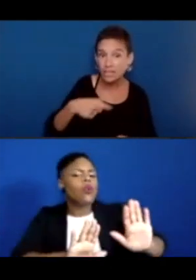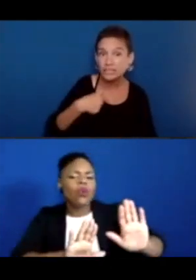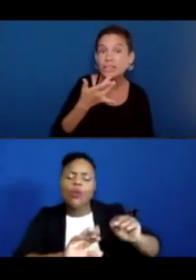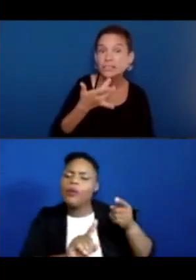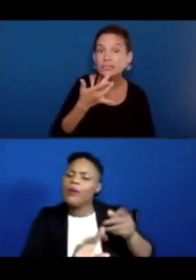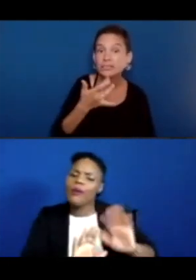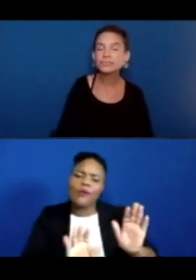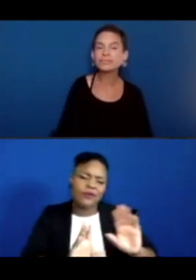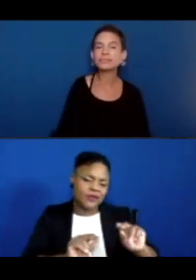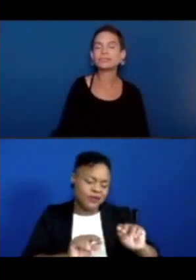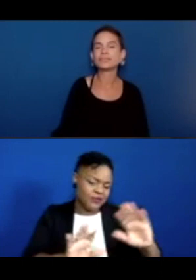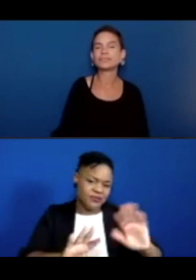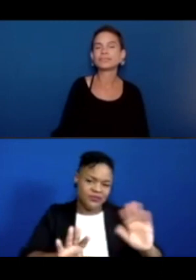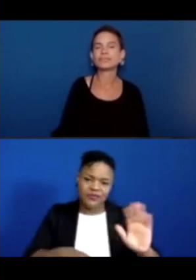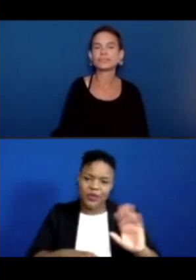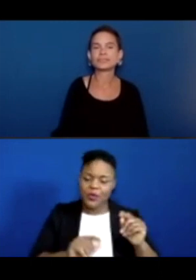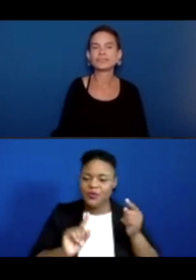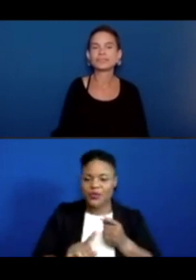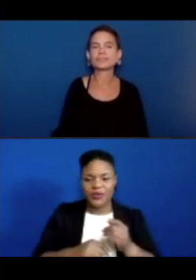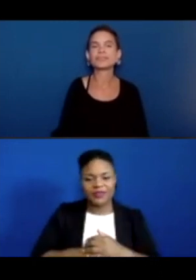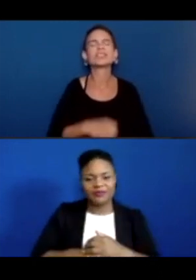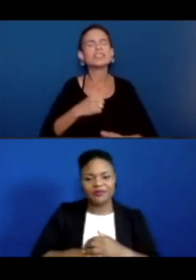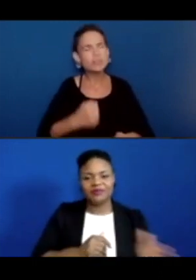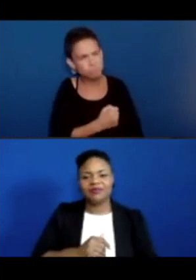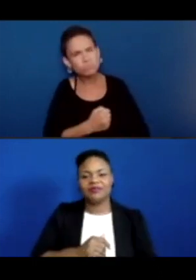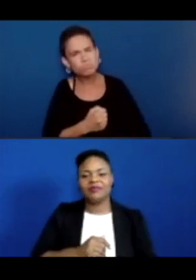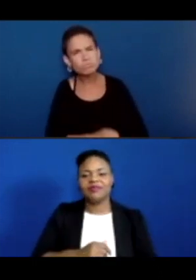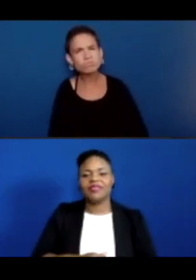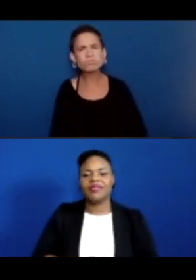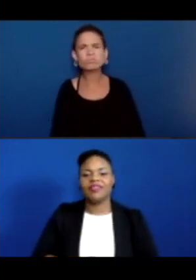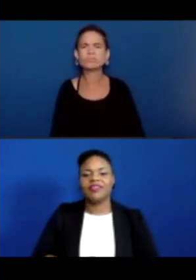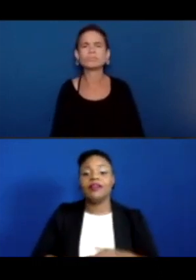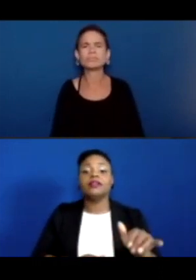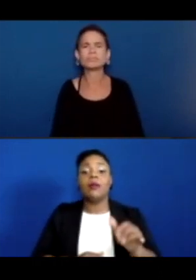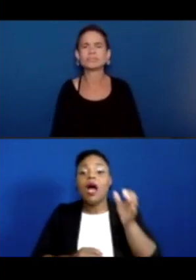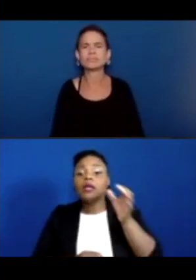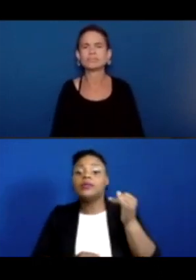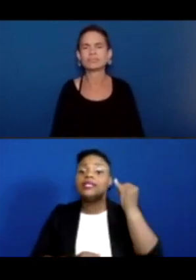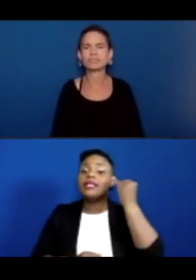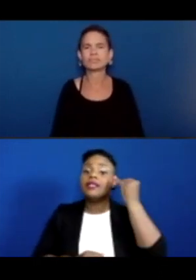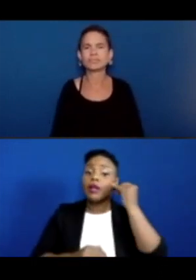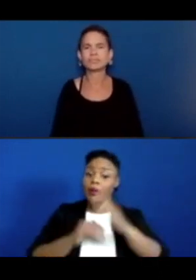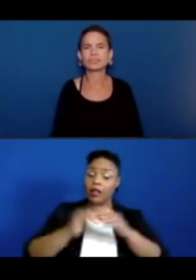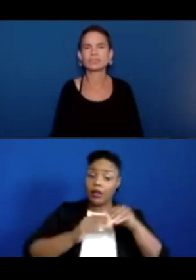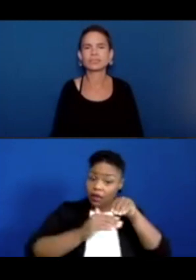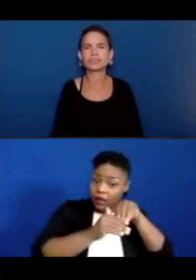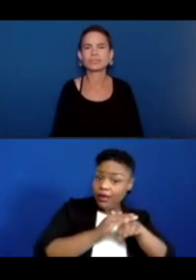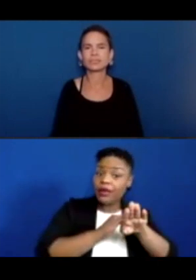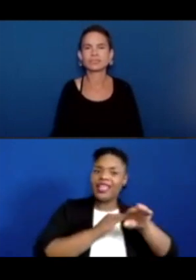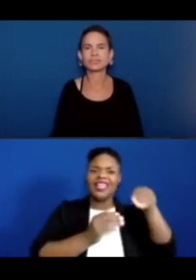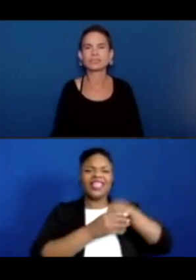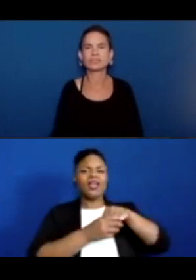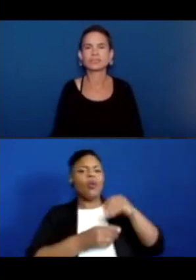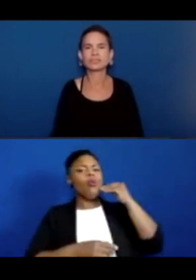that, Ben. There's no point in that. So, that's the same thing. Like, sometimes when we're inside in a building or in our house and we're in air